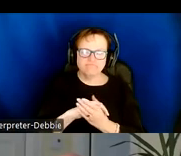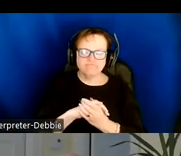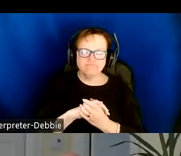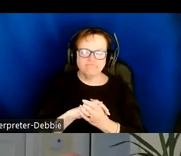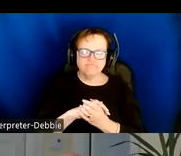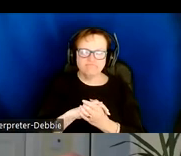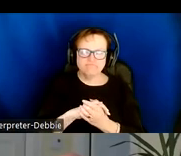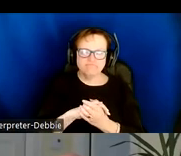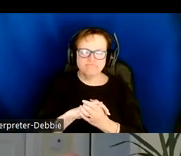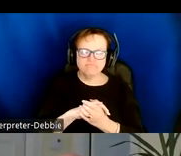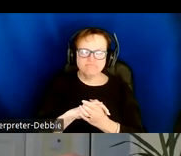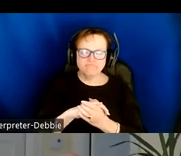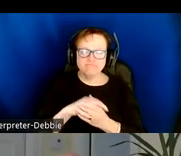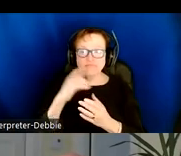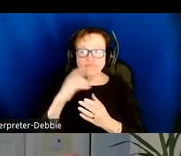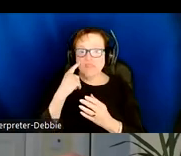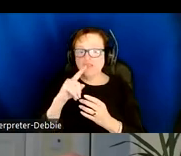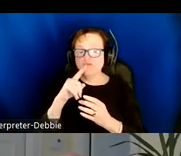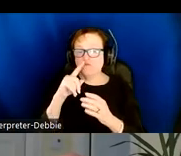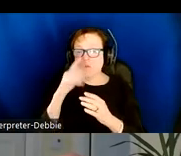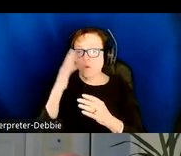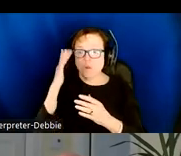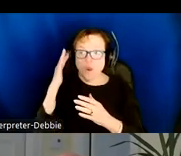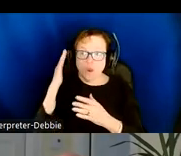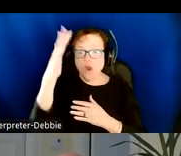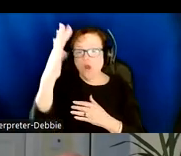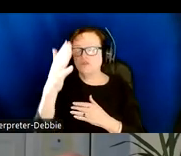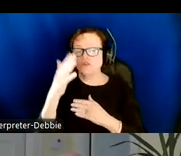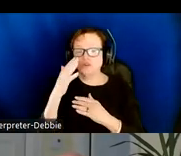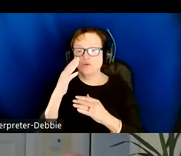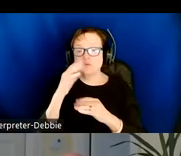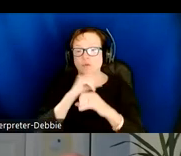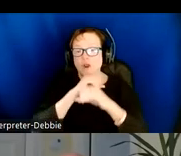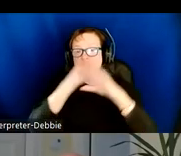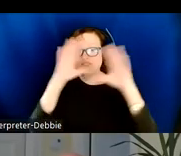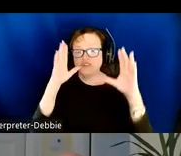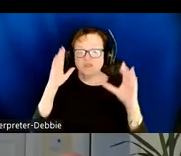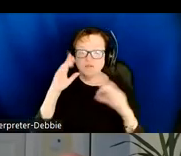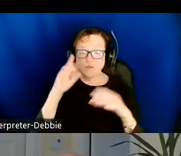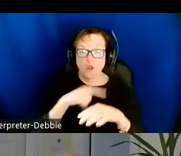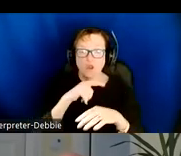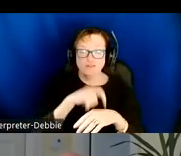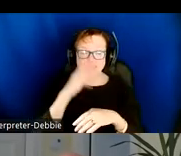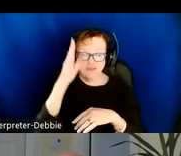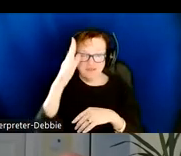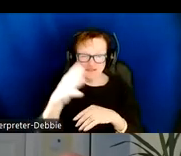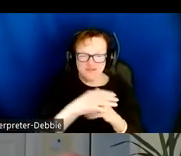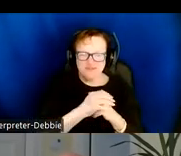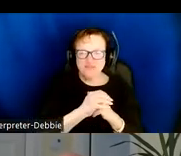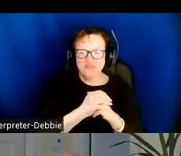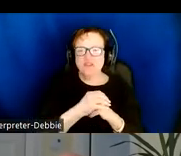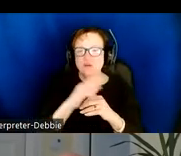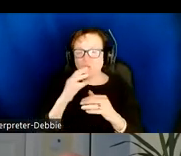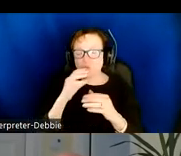And in terms of the longer term vision for where we're heading, we know from the participants we've spoken with that support for